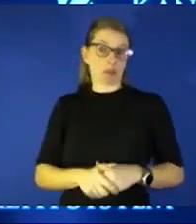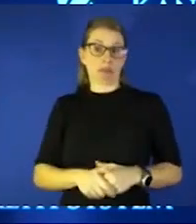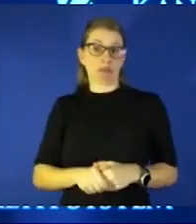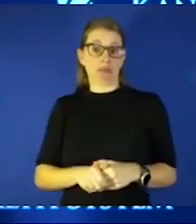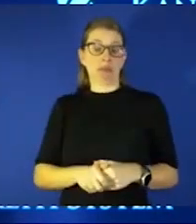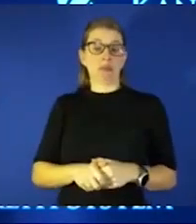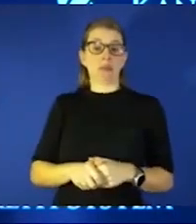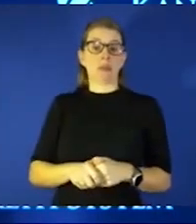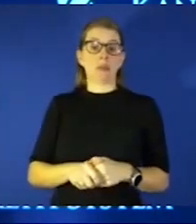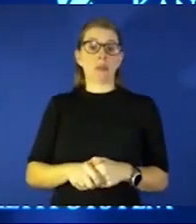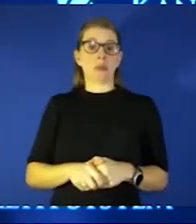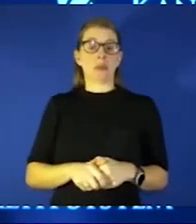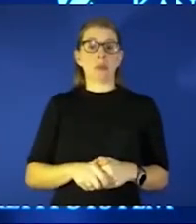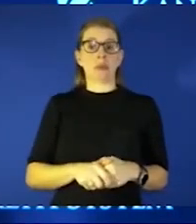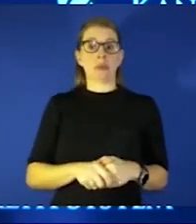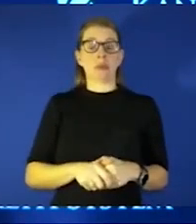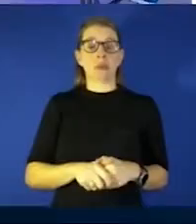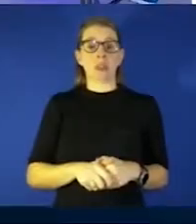of that bet jess